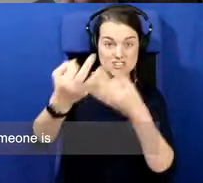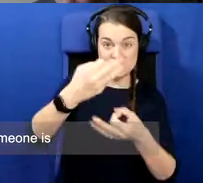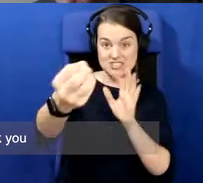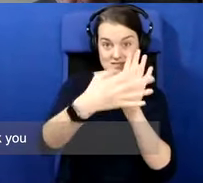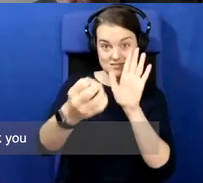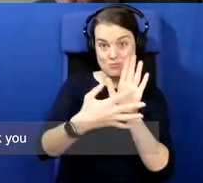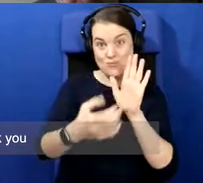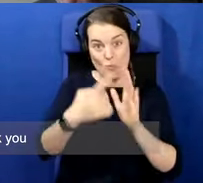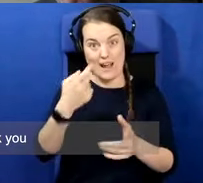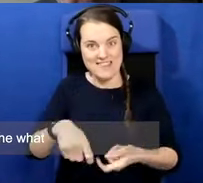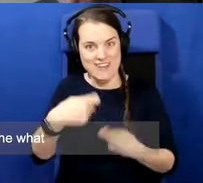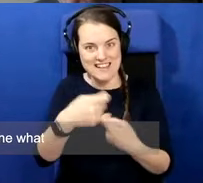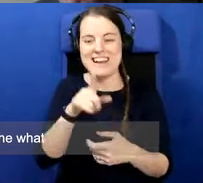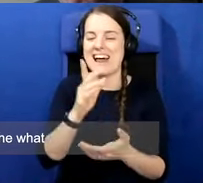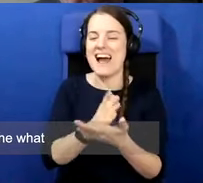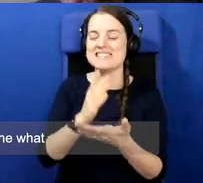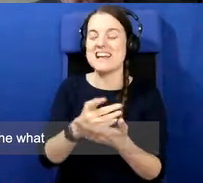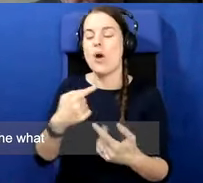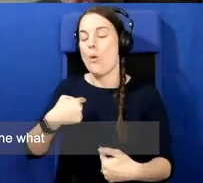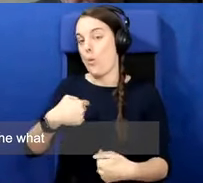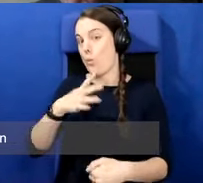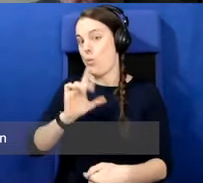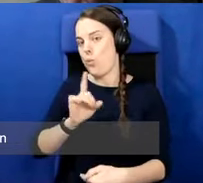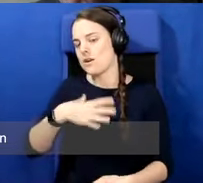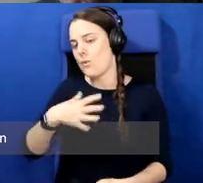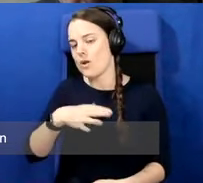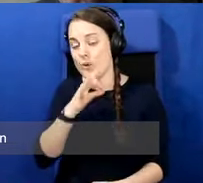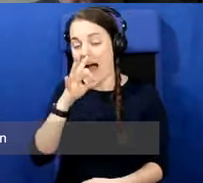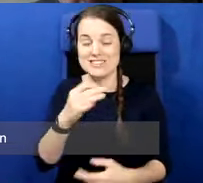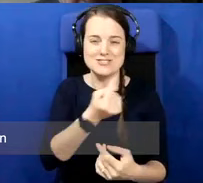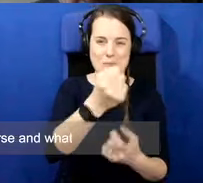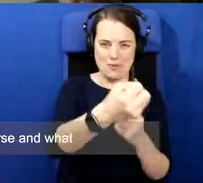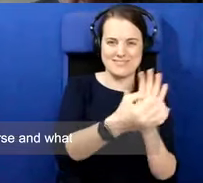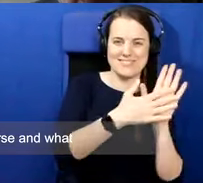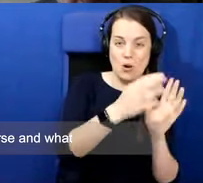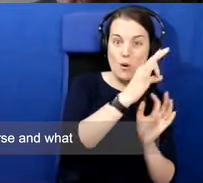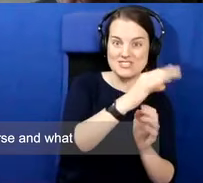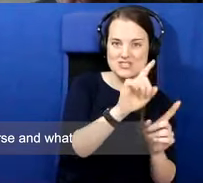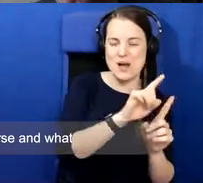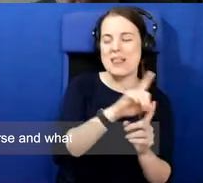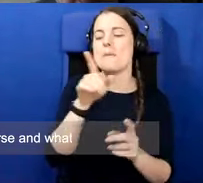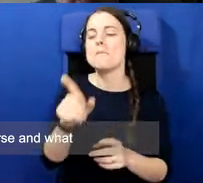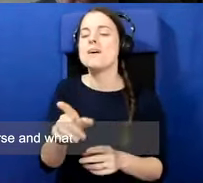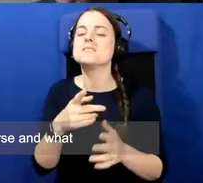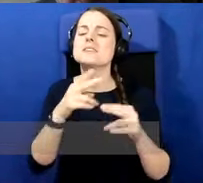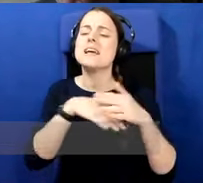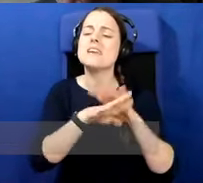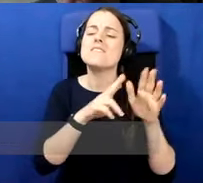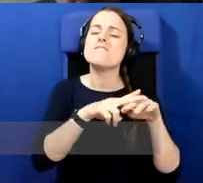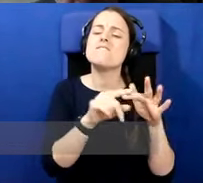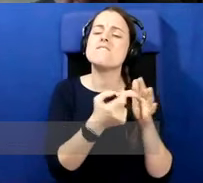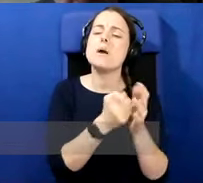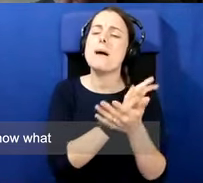I was just going to ask you actually on the other side of the, what became the border then, to Ronan Fermanagh, and of course, what was happening